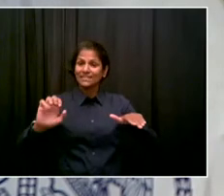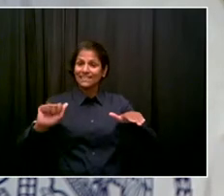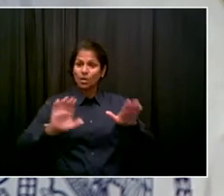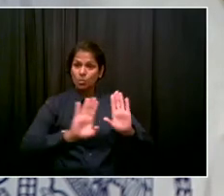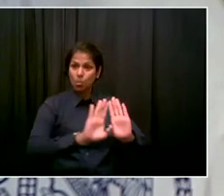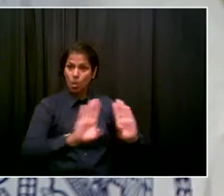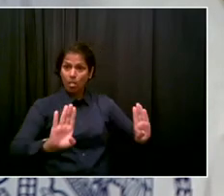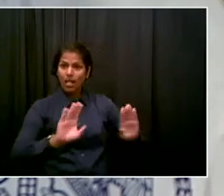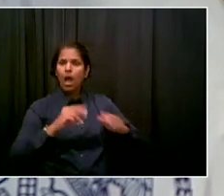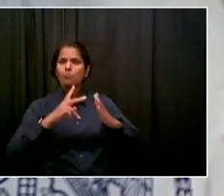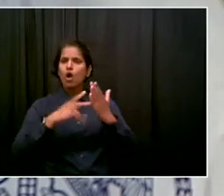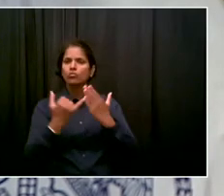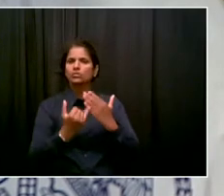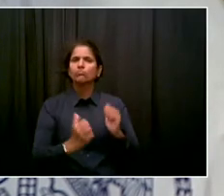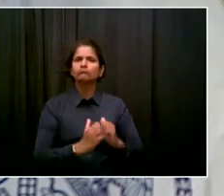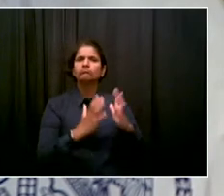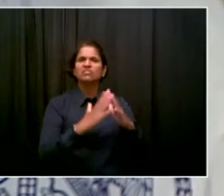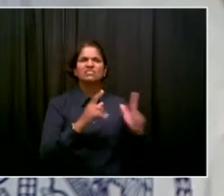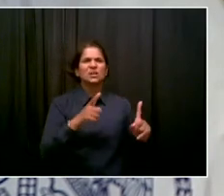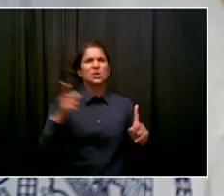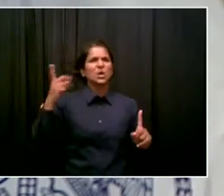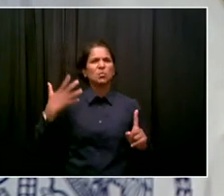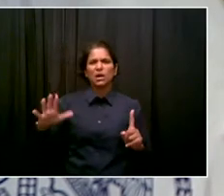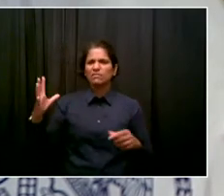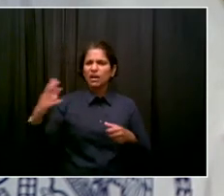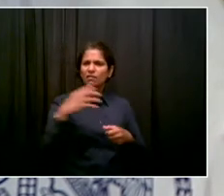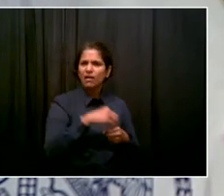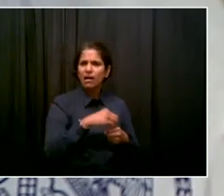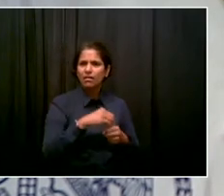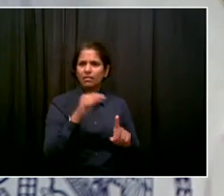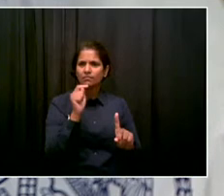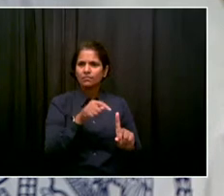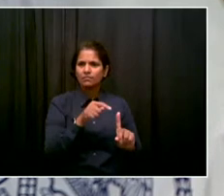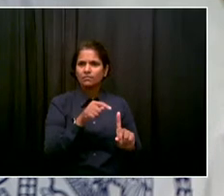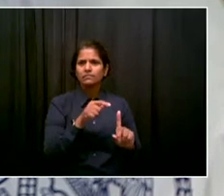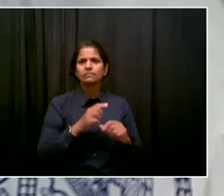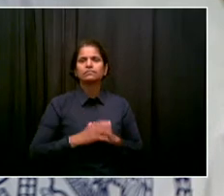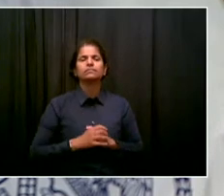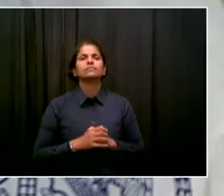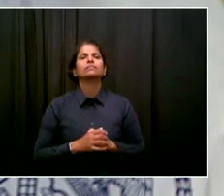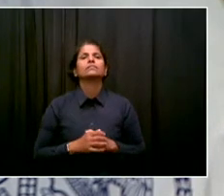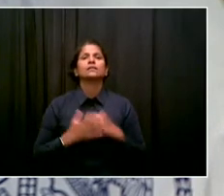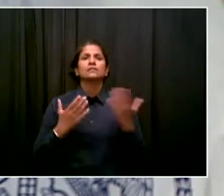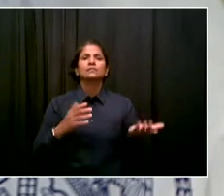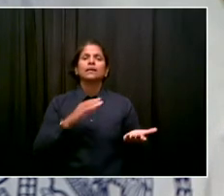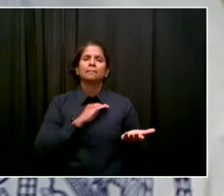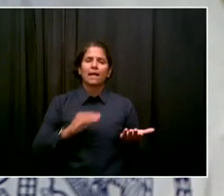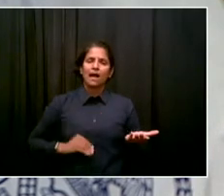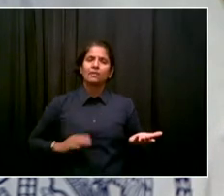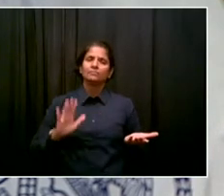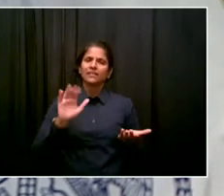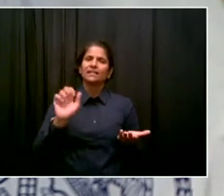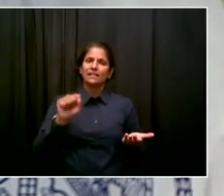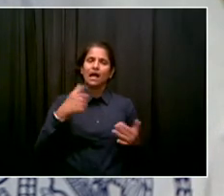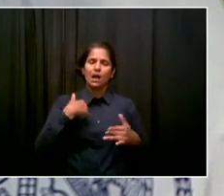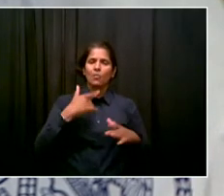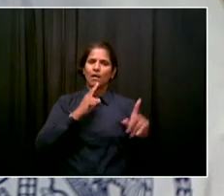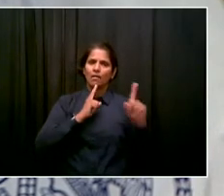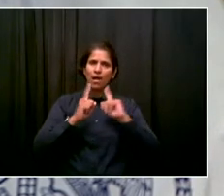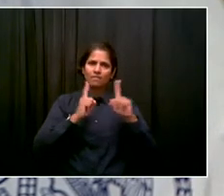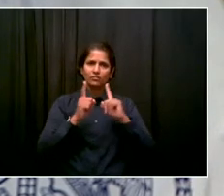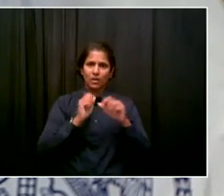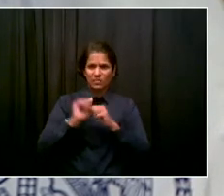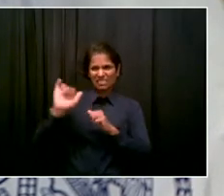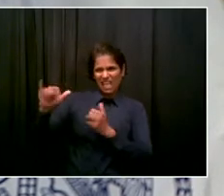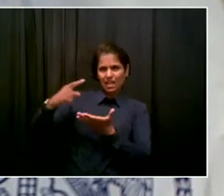the borough president about it. We've got to get this done. We're going to appeal to the federal government. I spoke to the Secretary